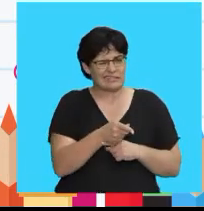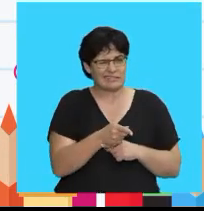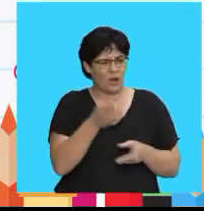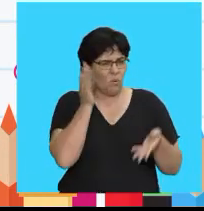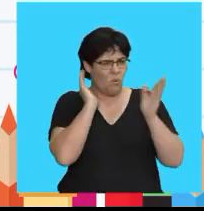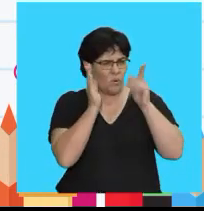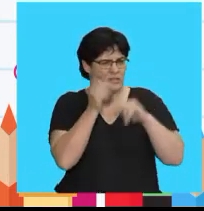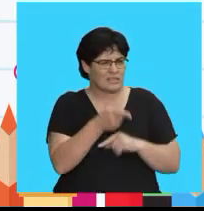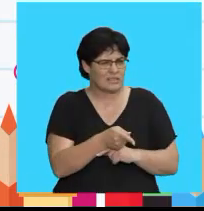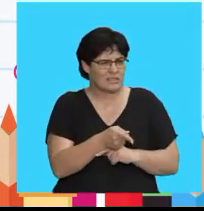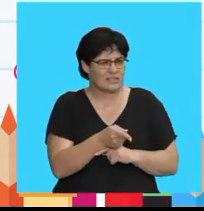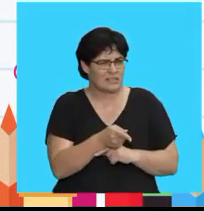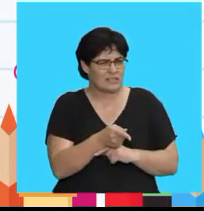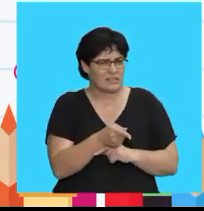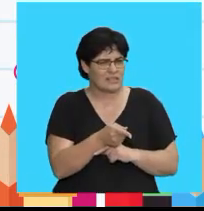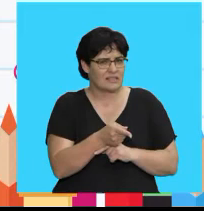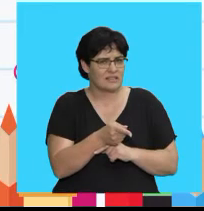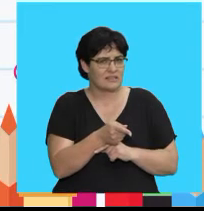Horse Starts with H